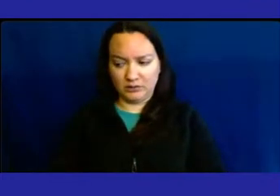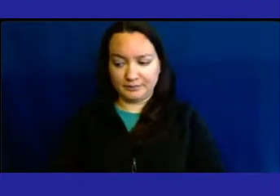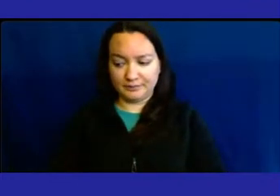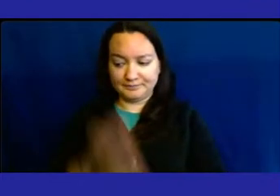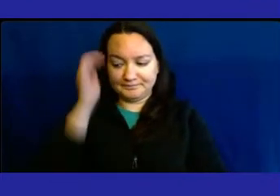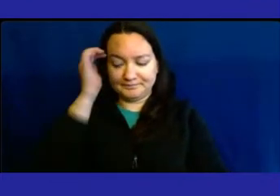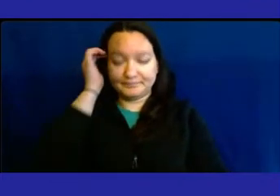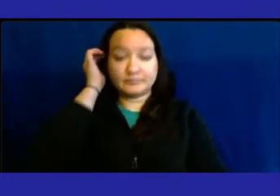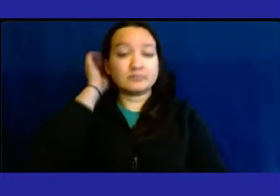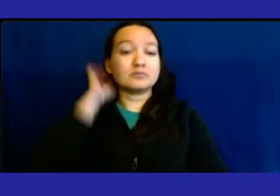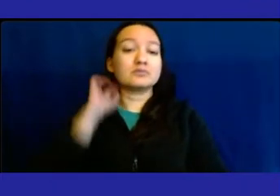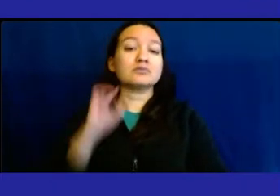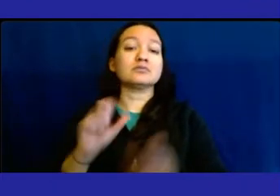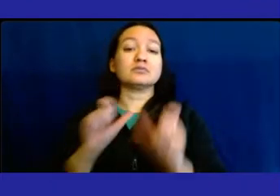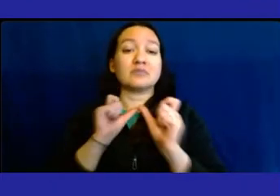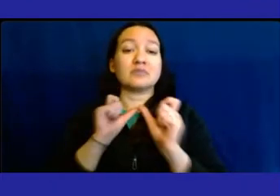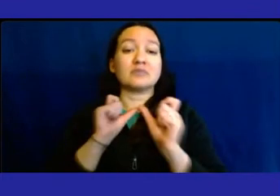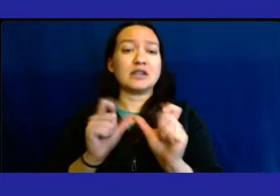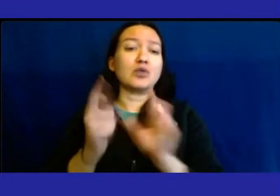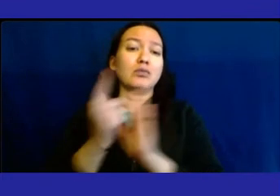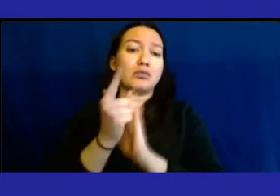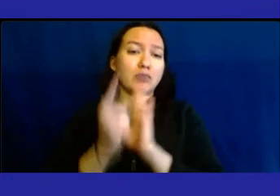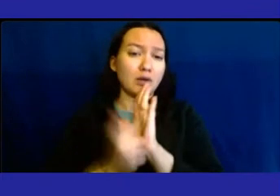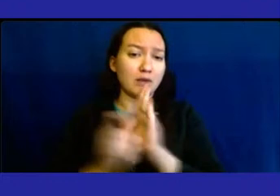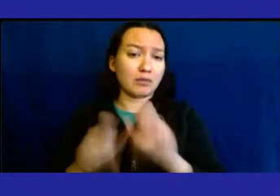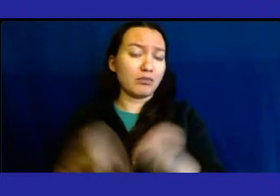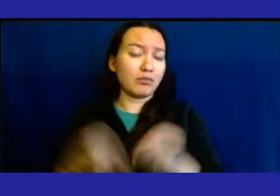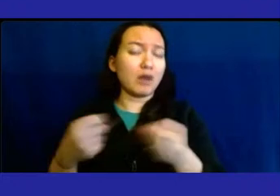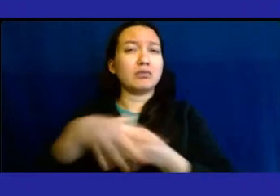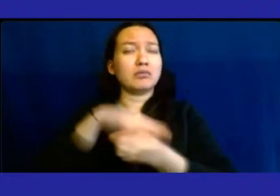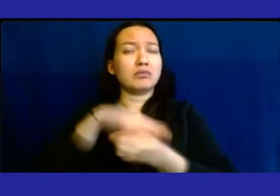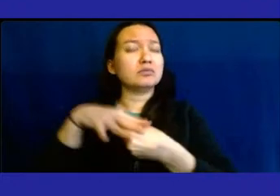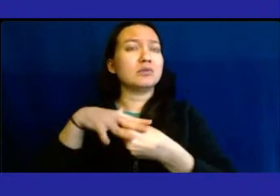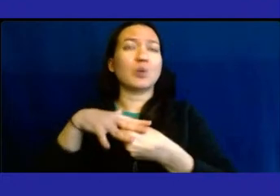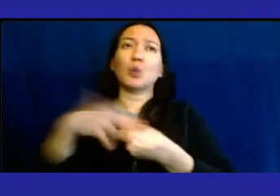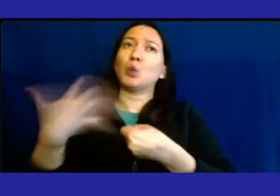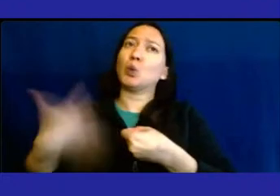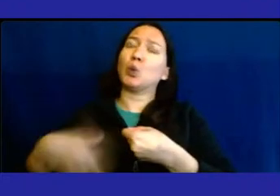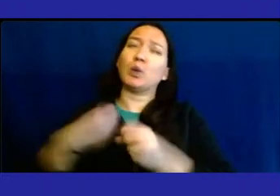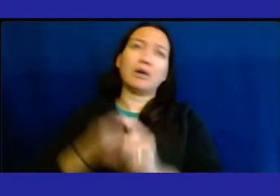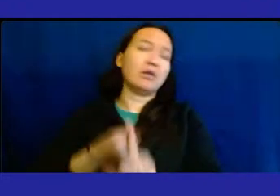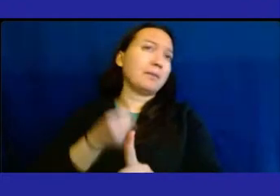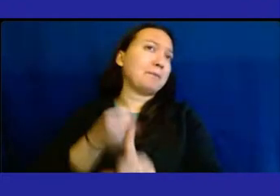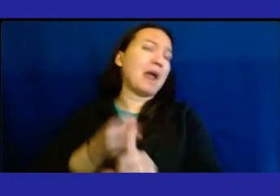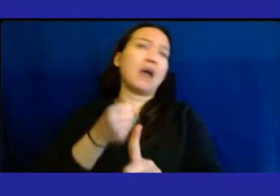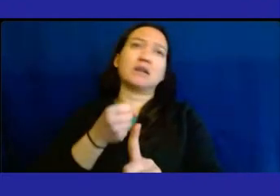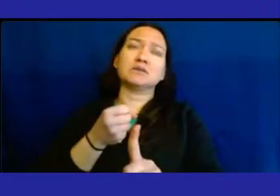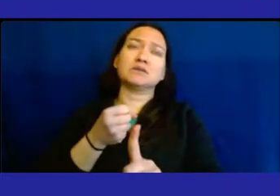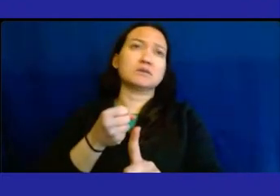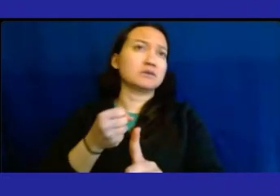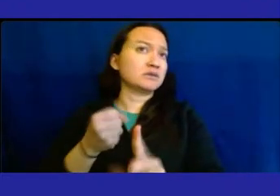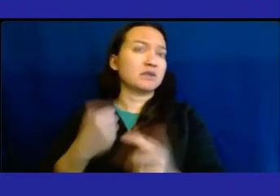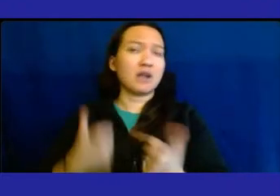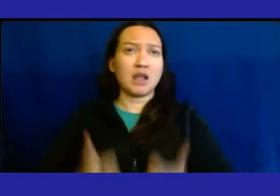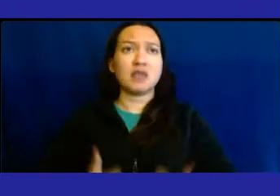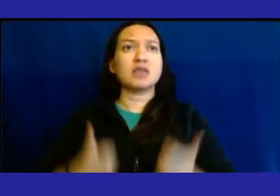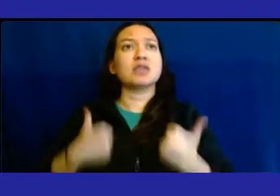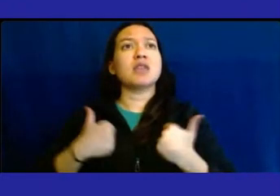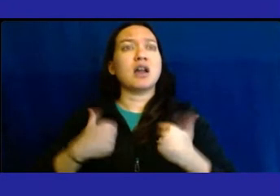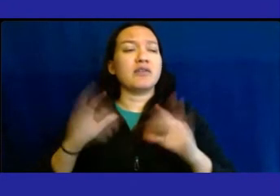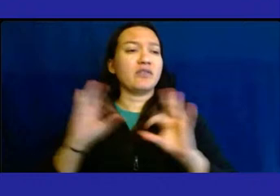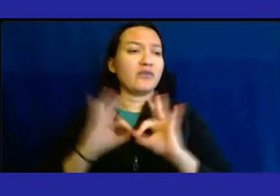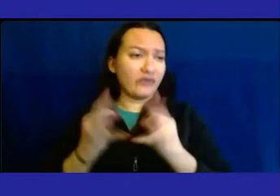The continuing crime in our streets is really impacting the lives of our families,